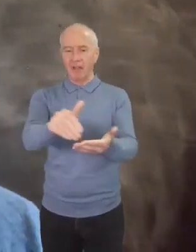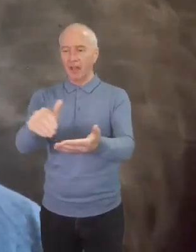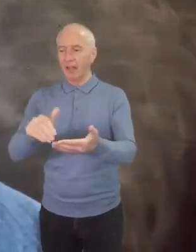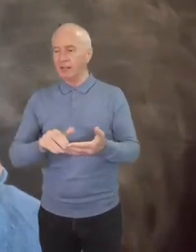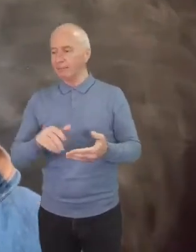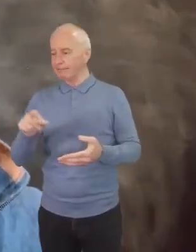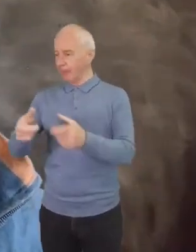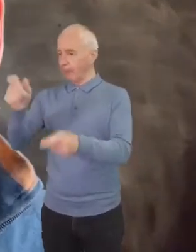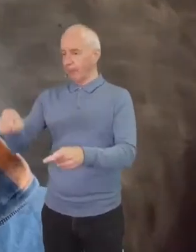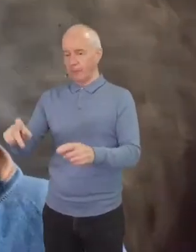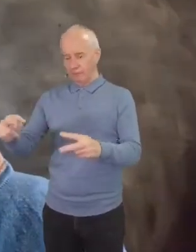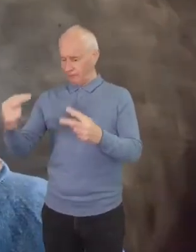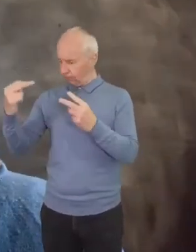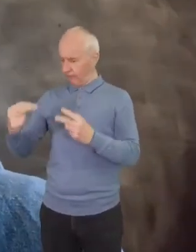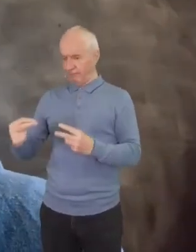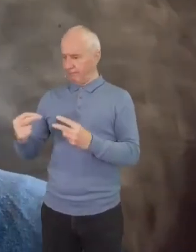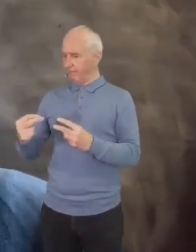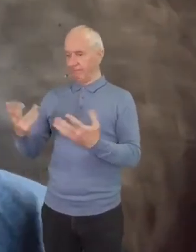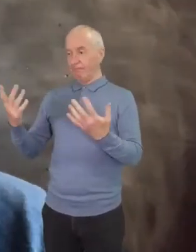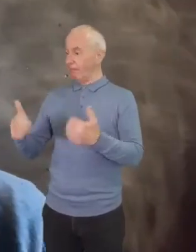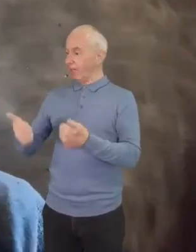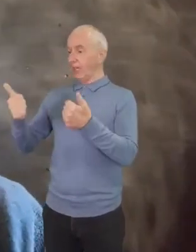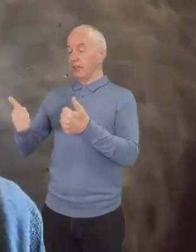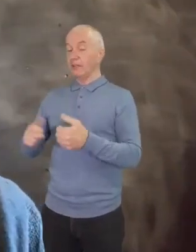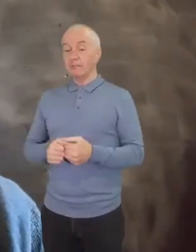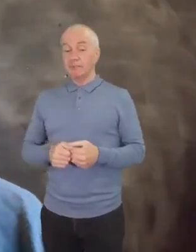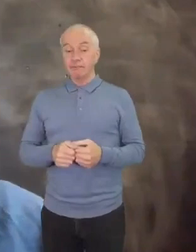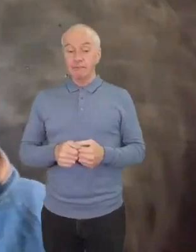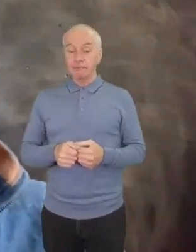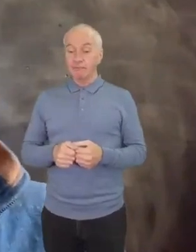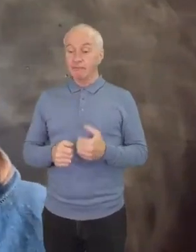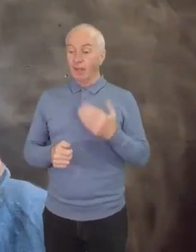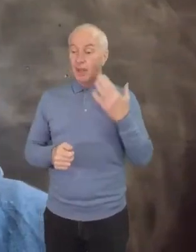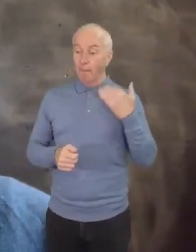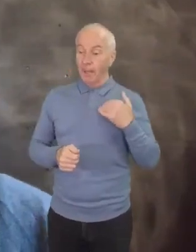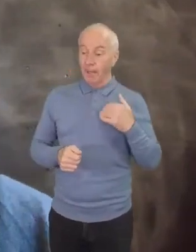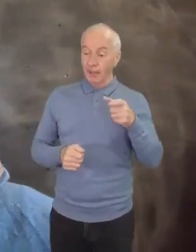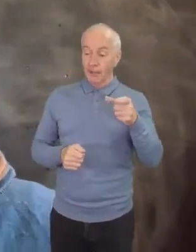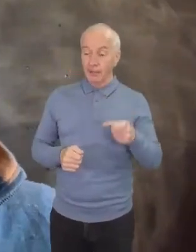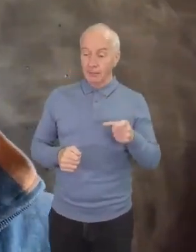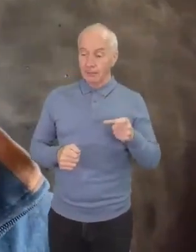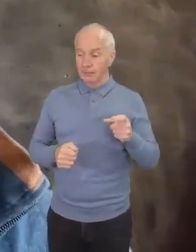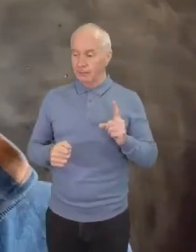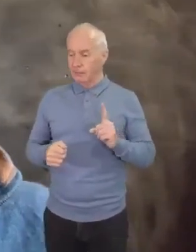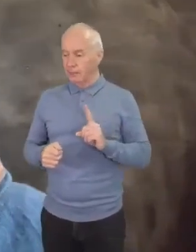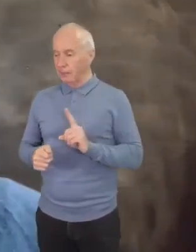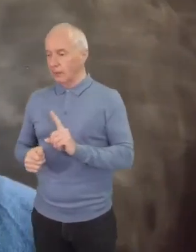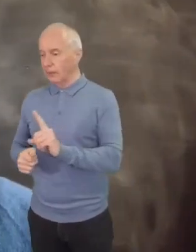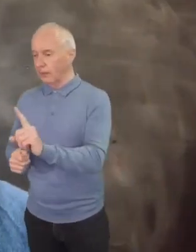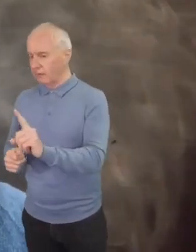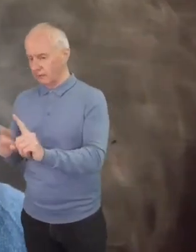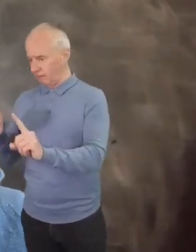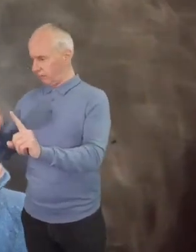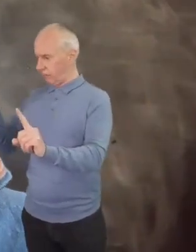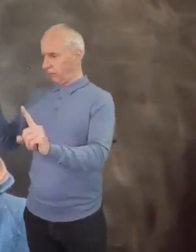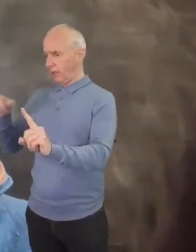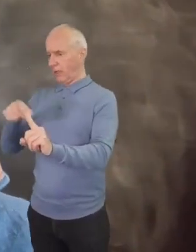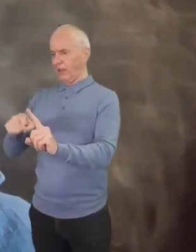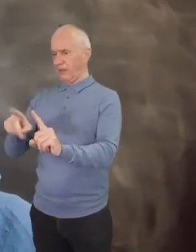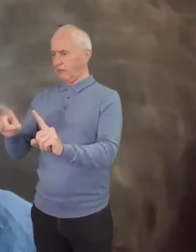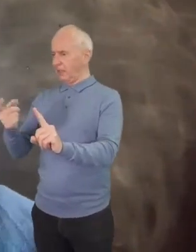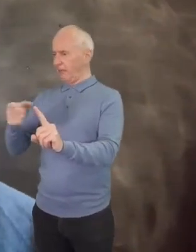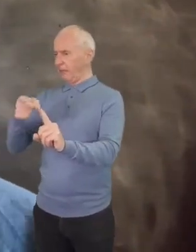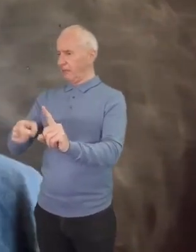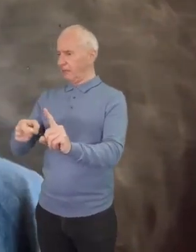But if one of my black peers walked along those streets, people would notice them. Maybe clock that someone different is there. They might even